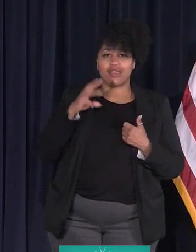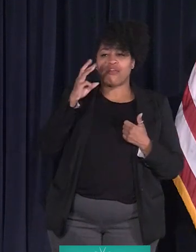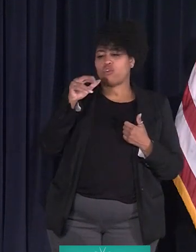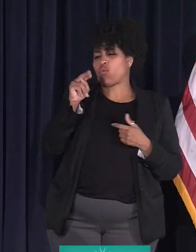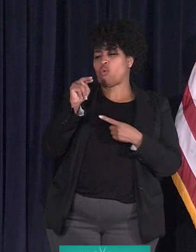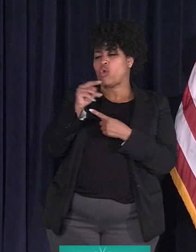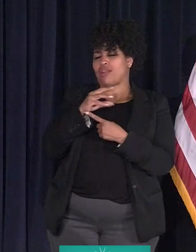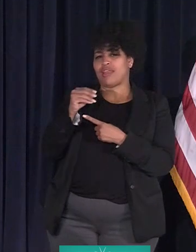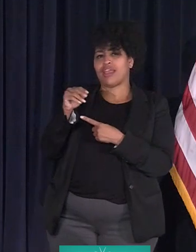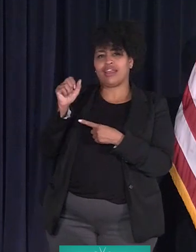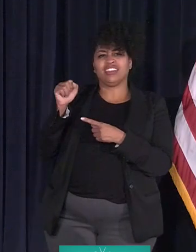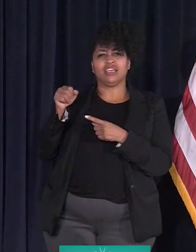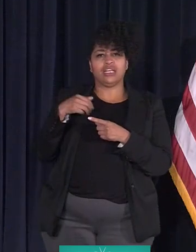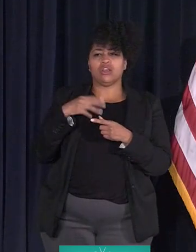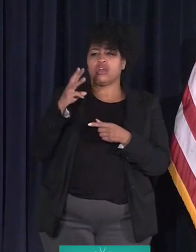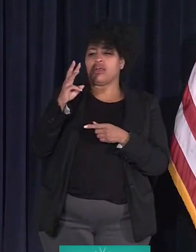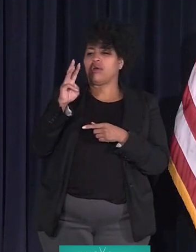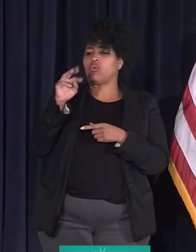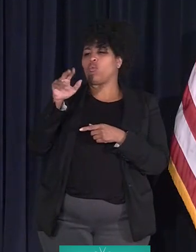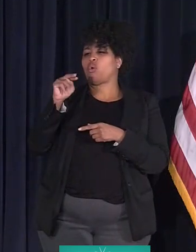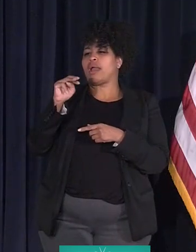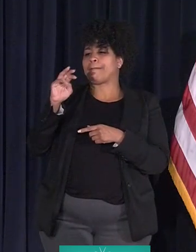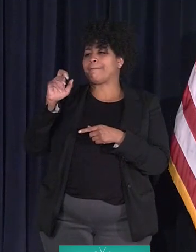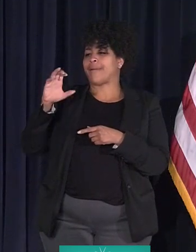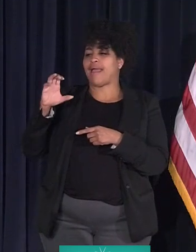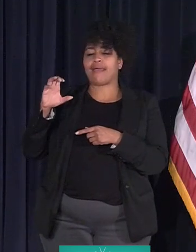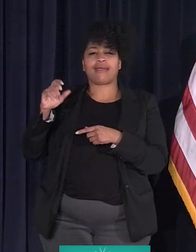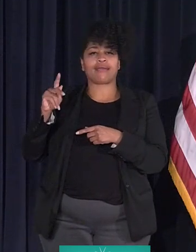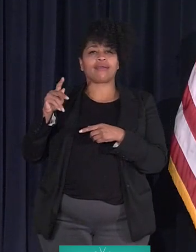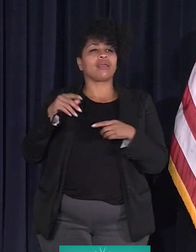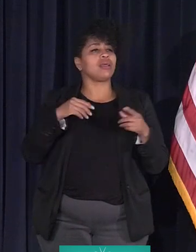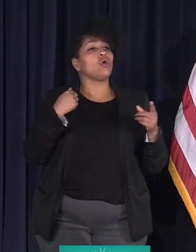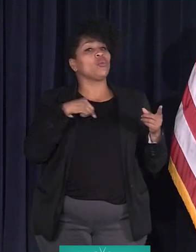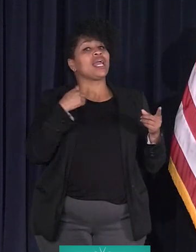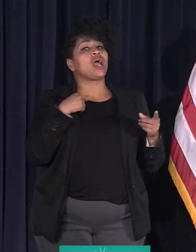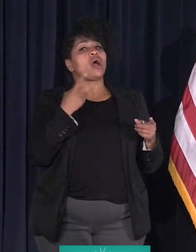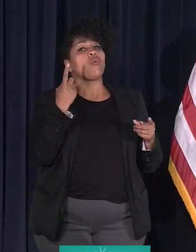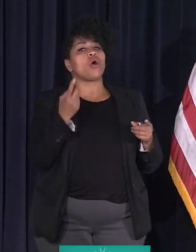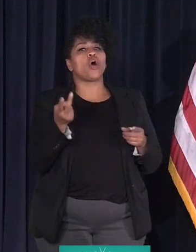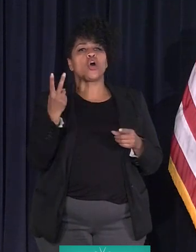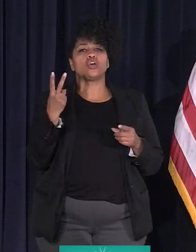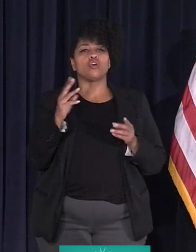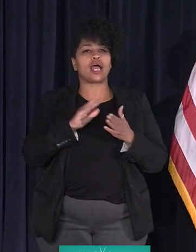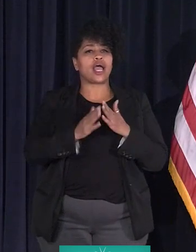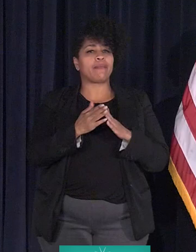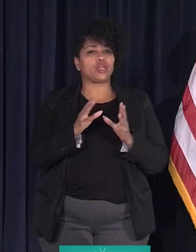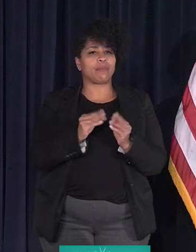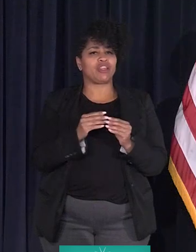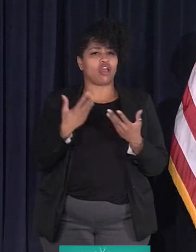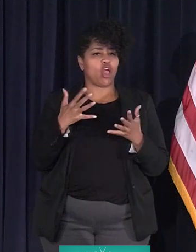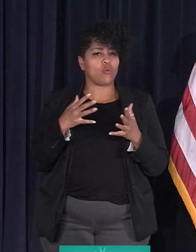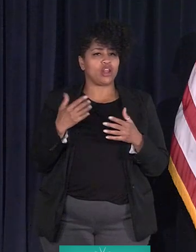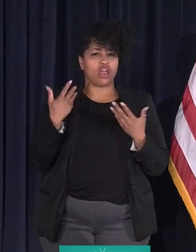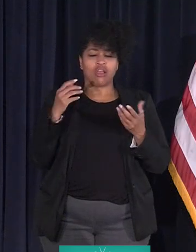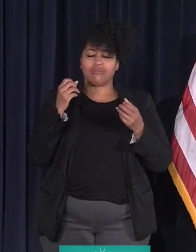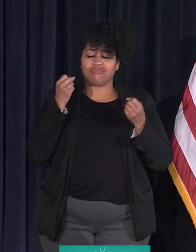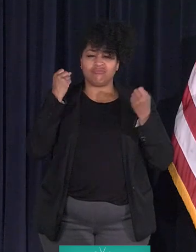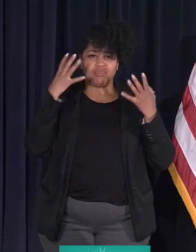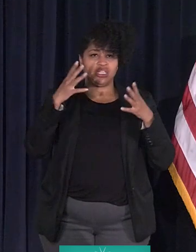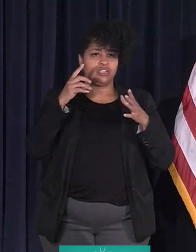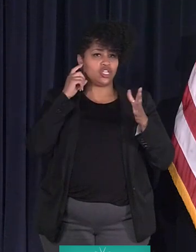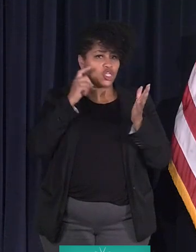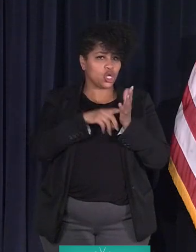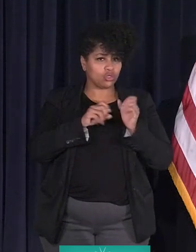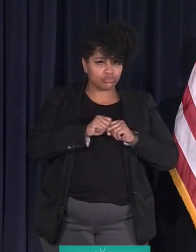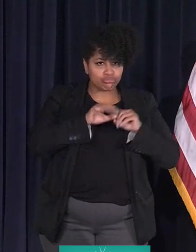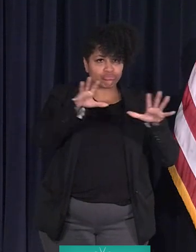and McElweyburg. So, we've had, I think, one or two community meetings already. There's all kinds of notices that go out.